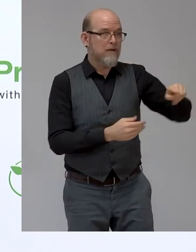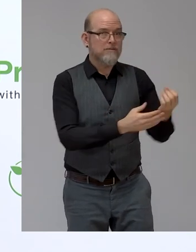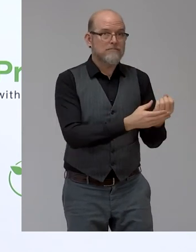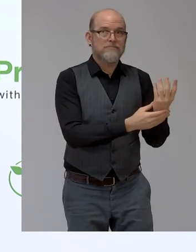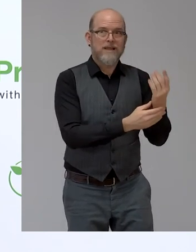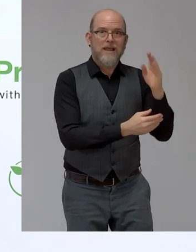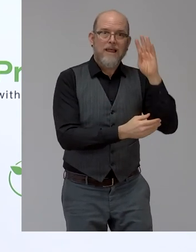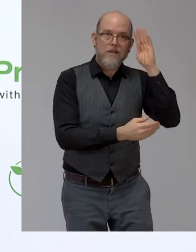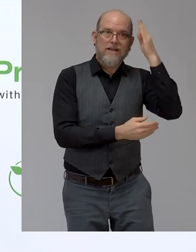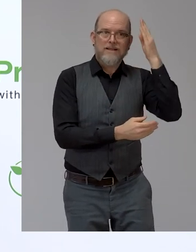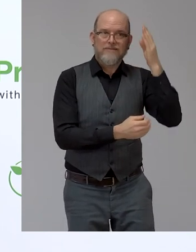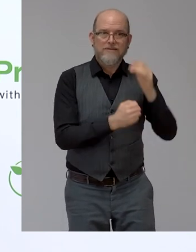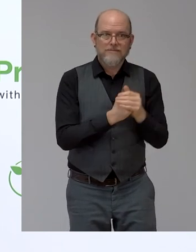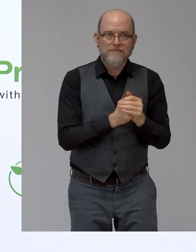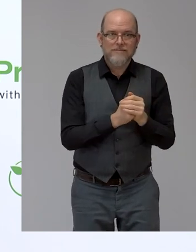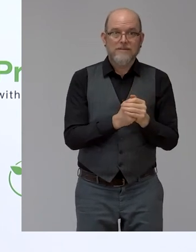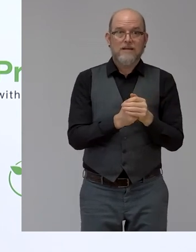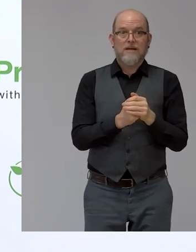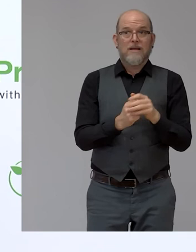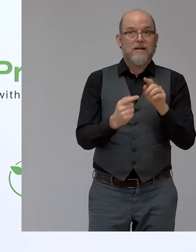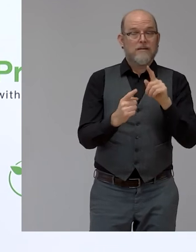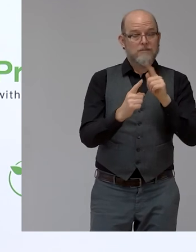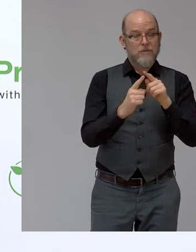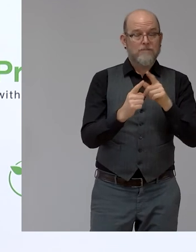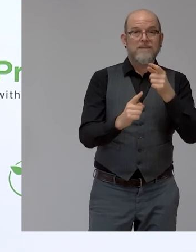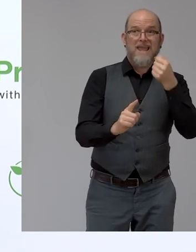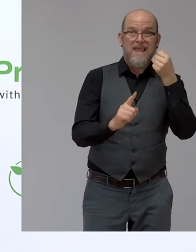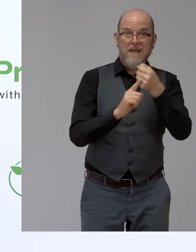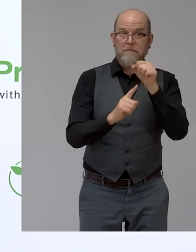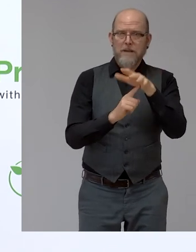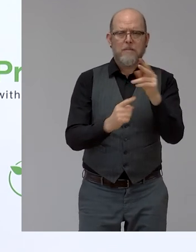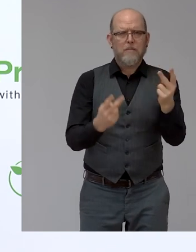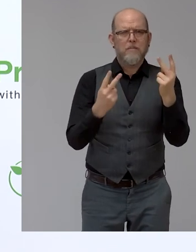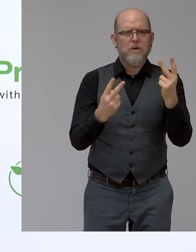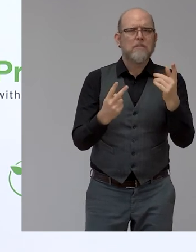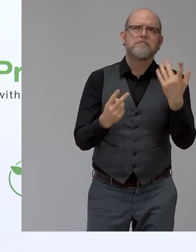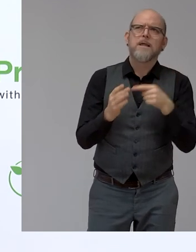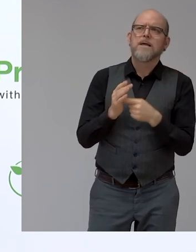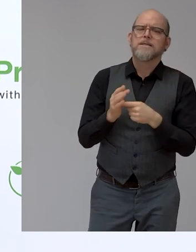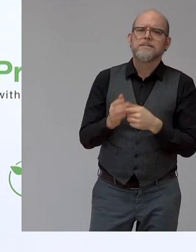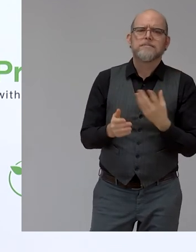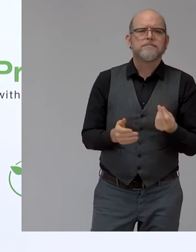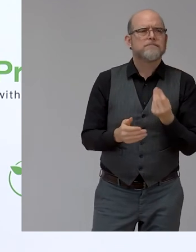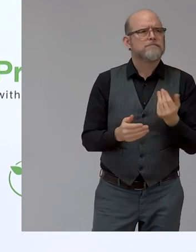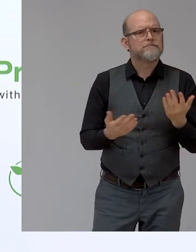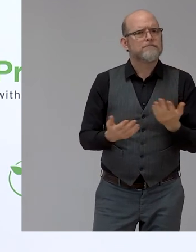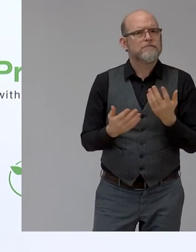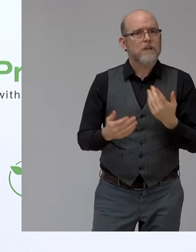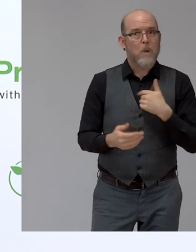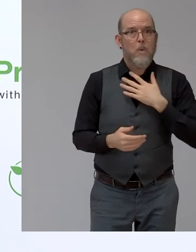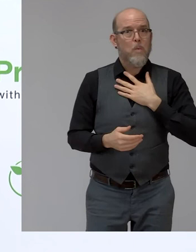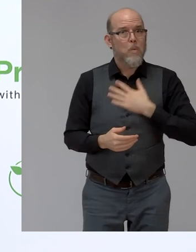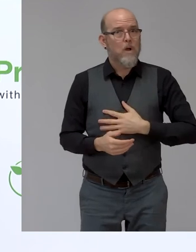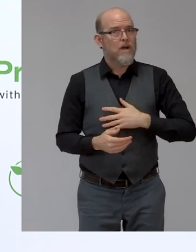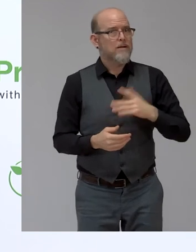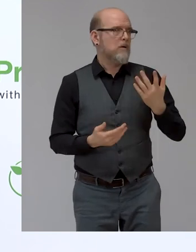prototypes, maybe in the ICT sector, but not in the Zero Project Awards. Because we want to bring to our public,